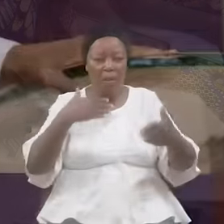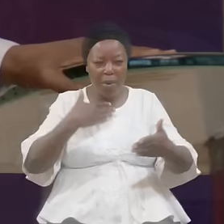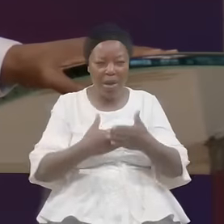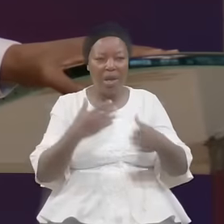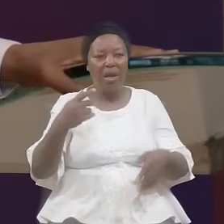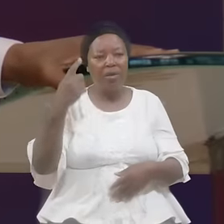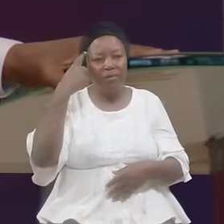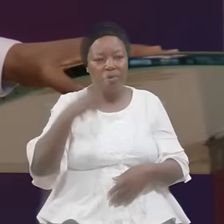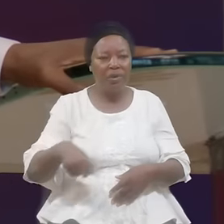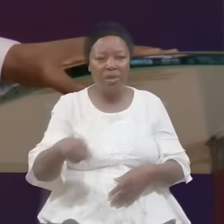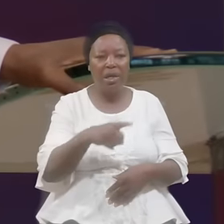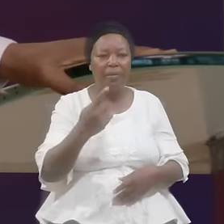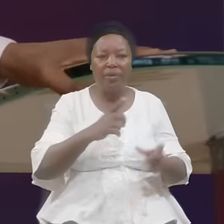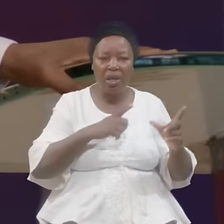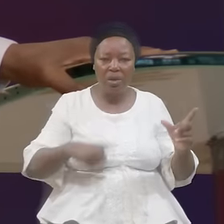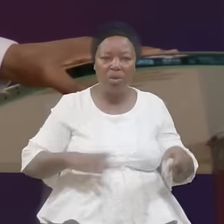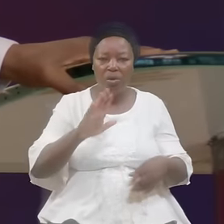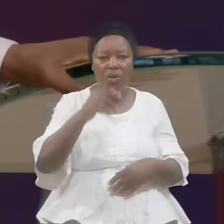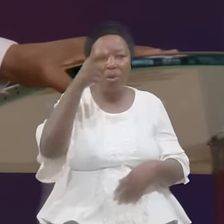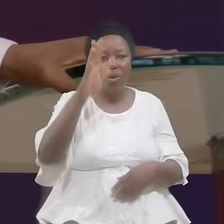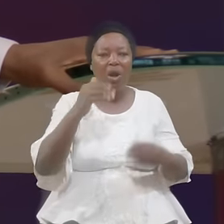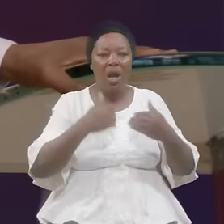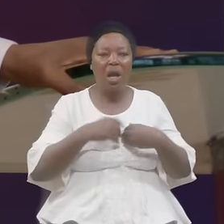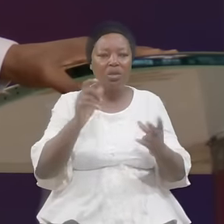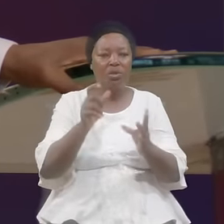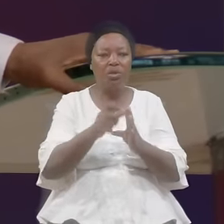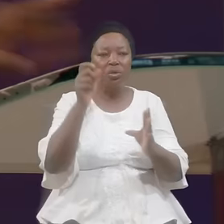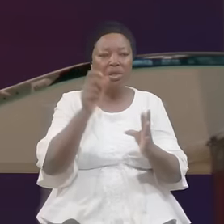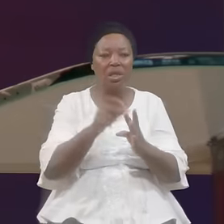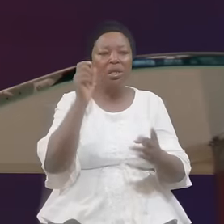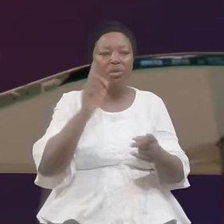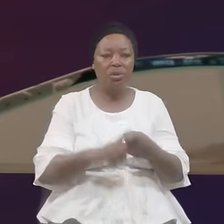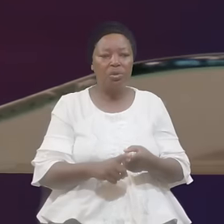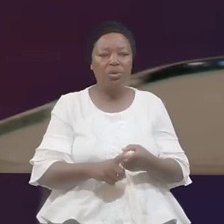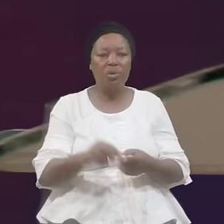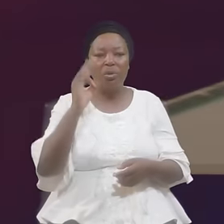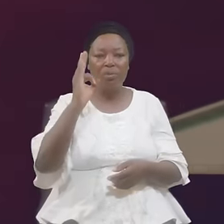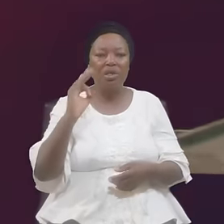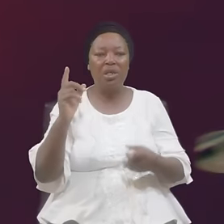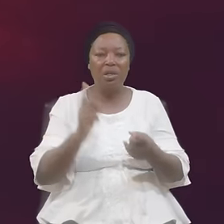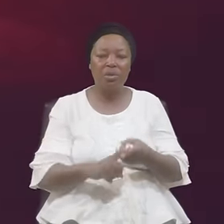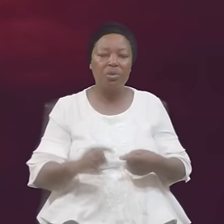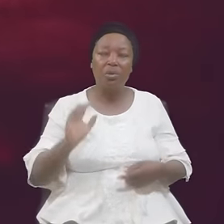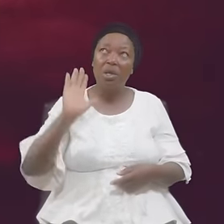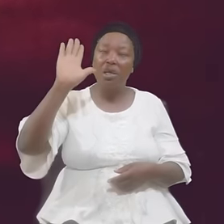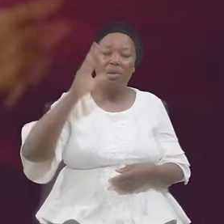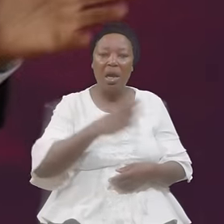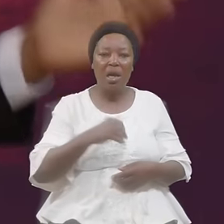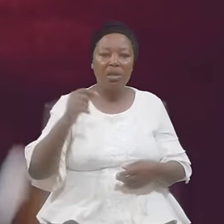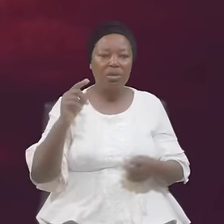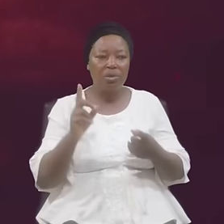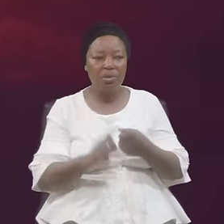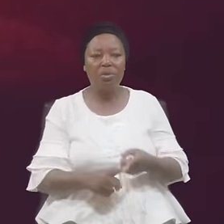Has Chosen To Minister Unto Him And To Bless In His Name